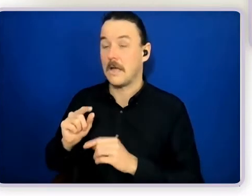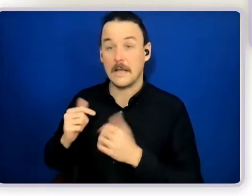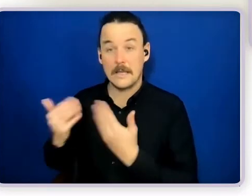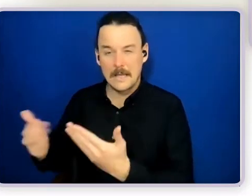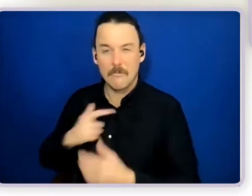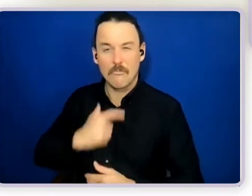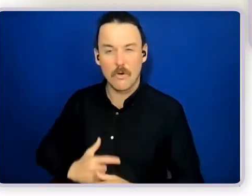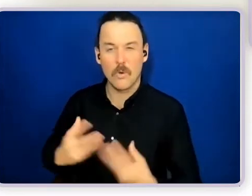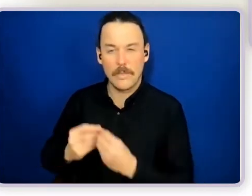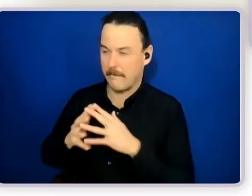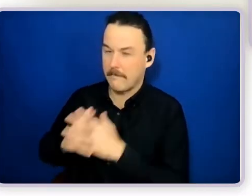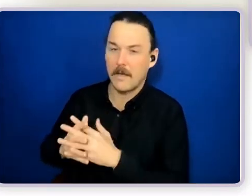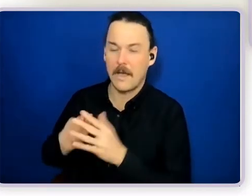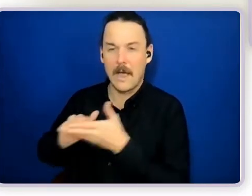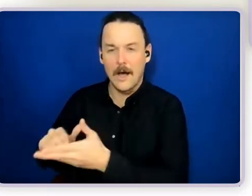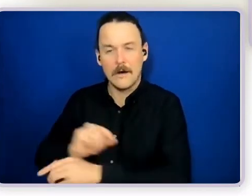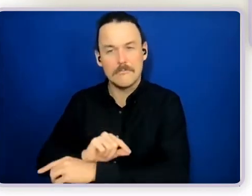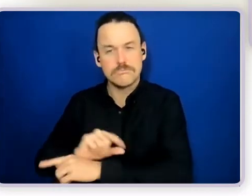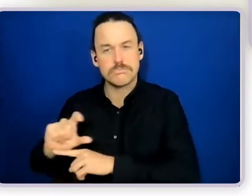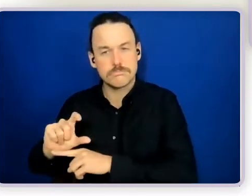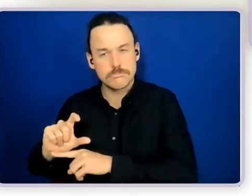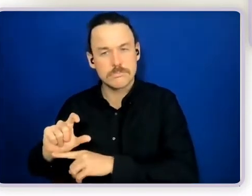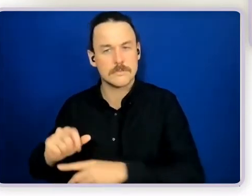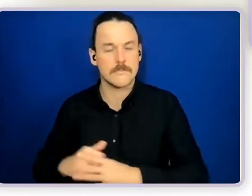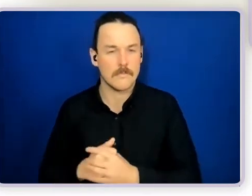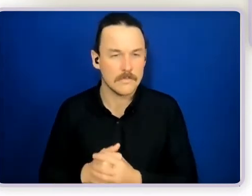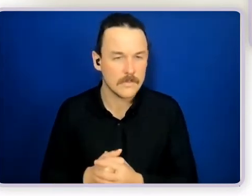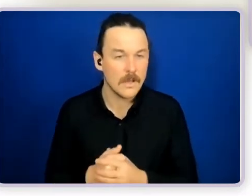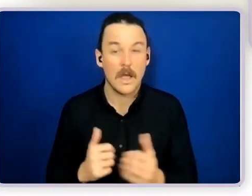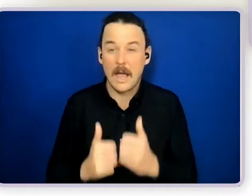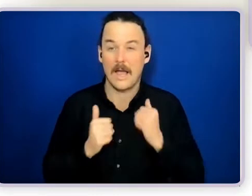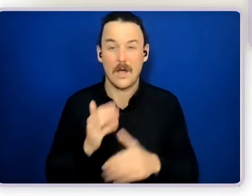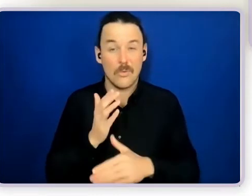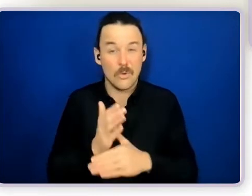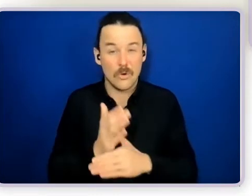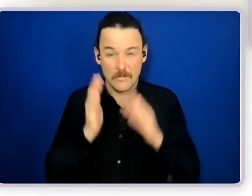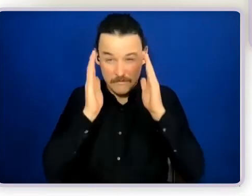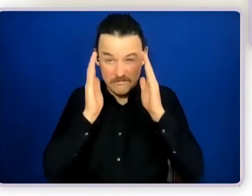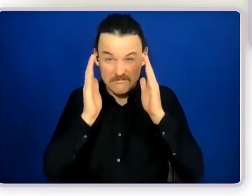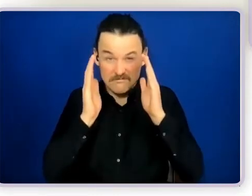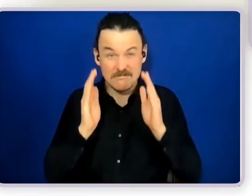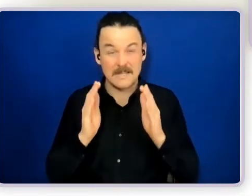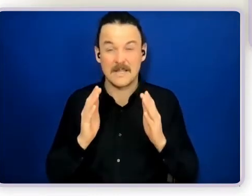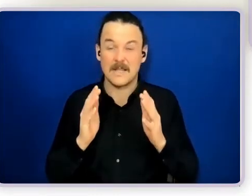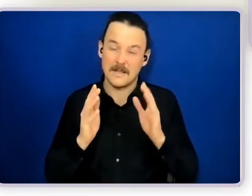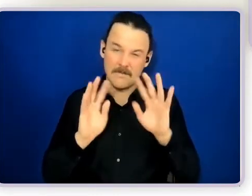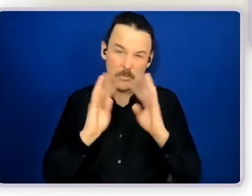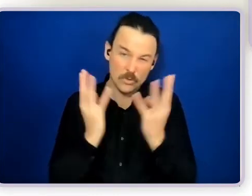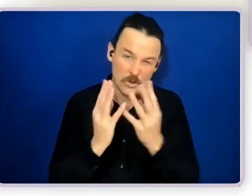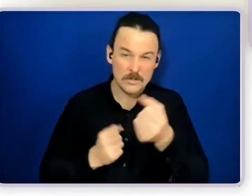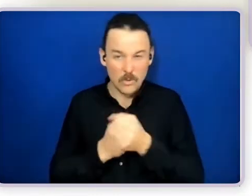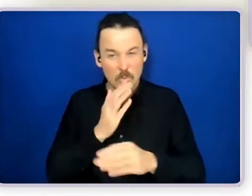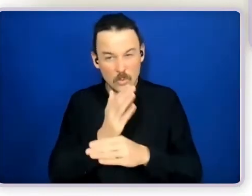So we focus on it entirely in terms of the work we do around circles of support, but all of our work at Belonging Matters.